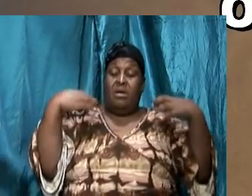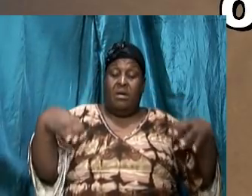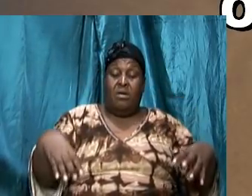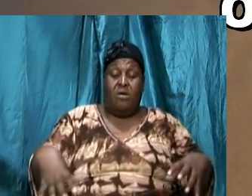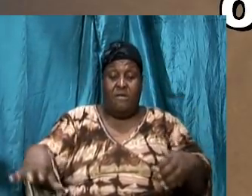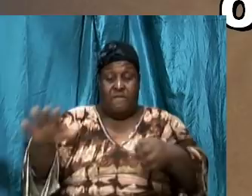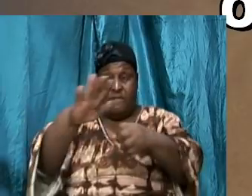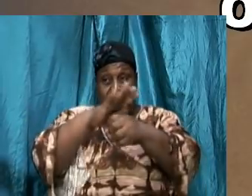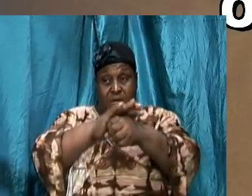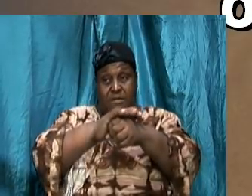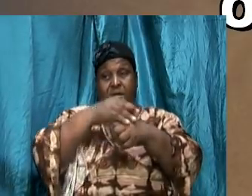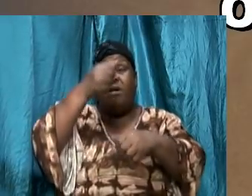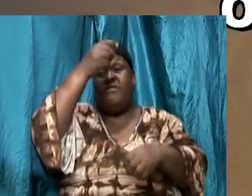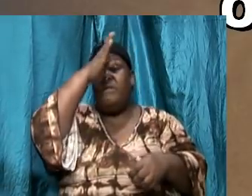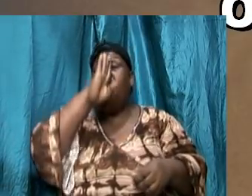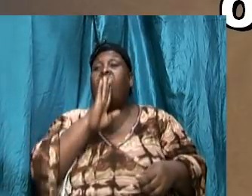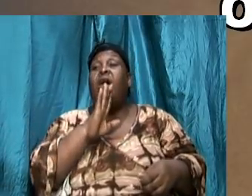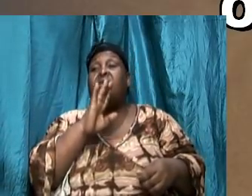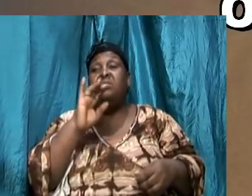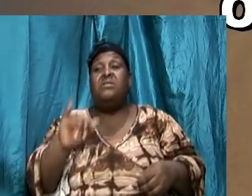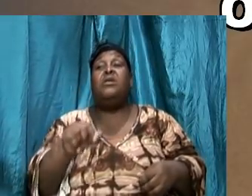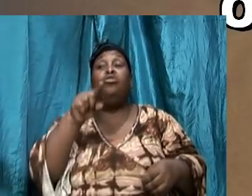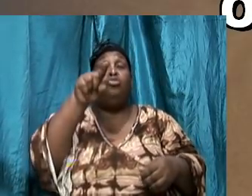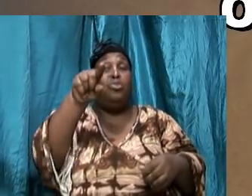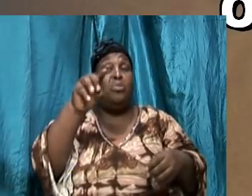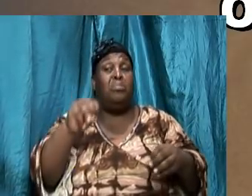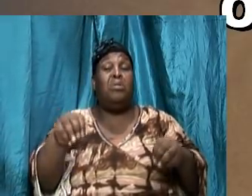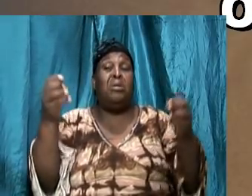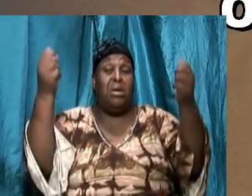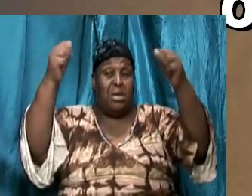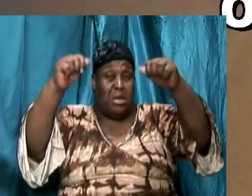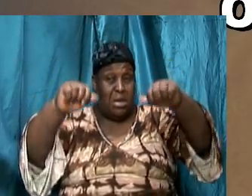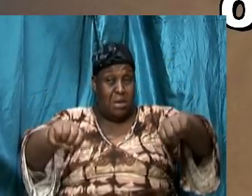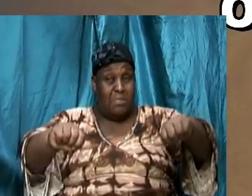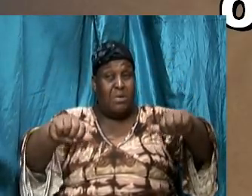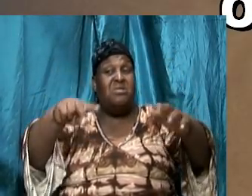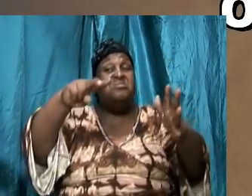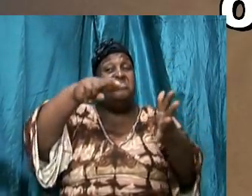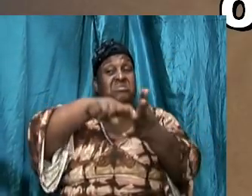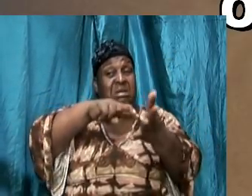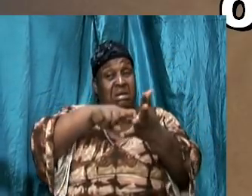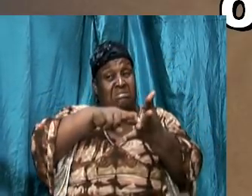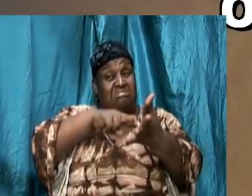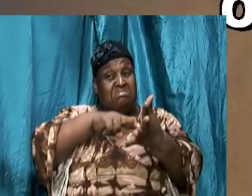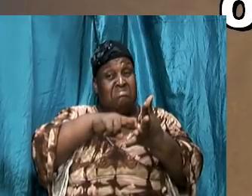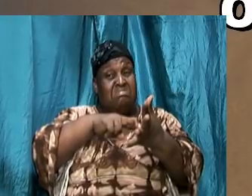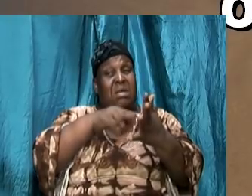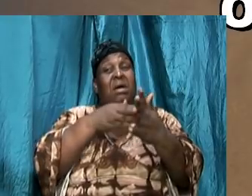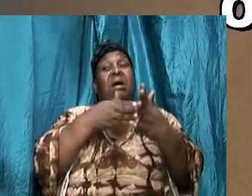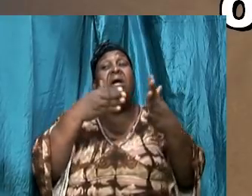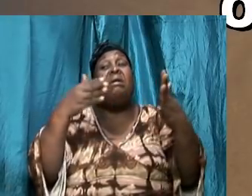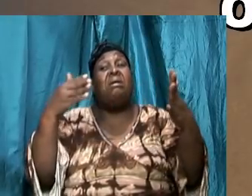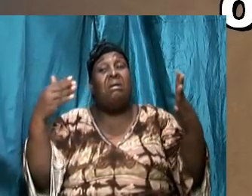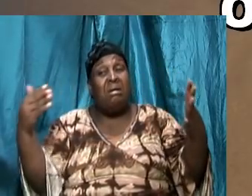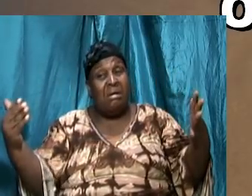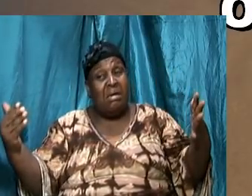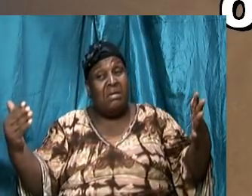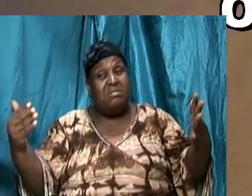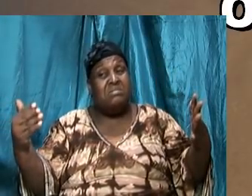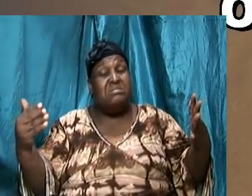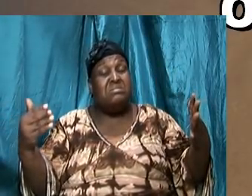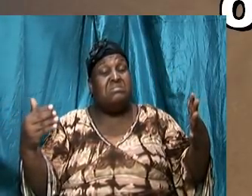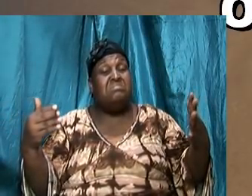wiles of the devil. And that was a very, very important admonition